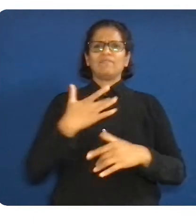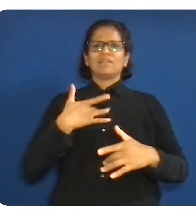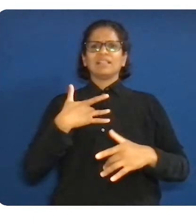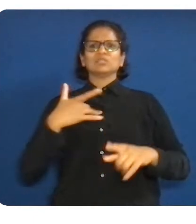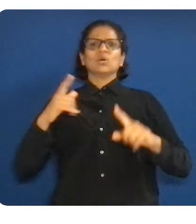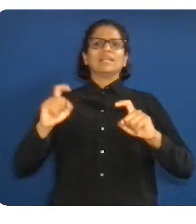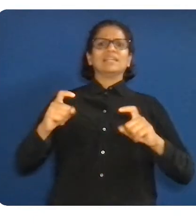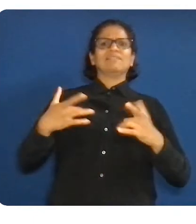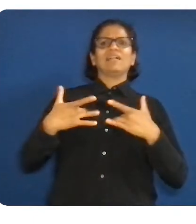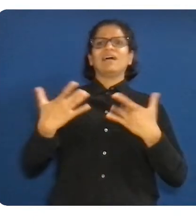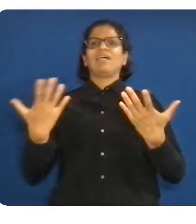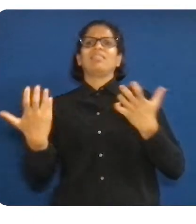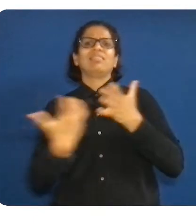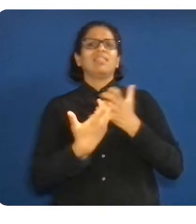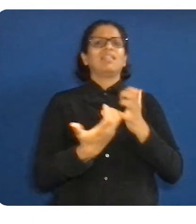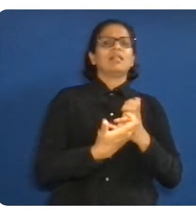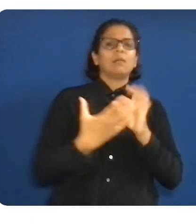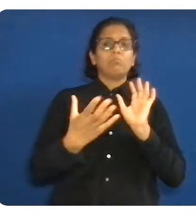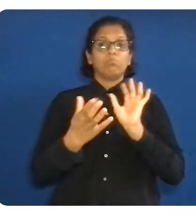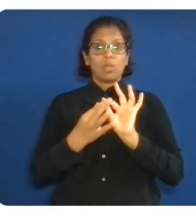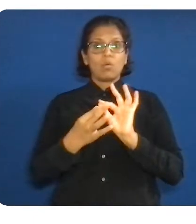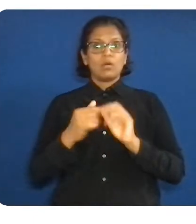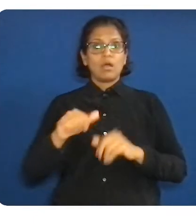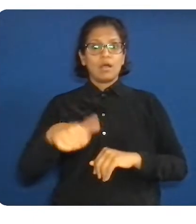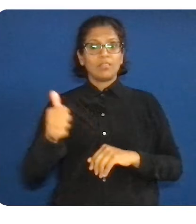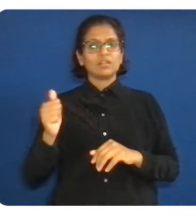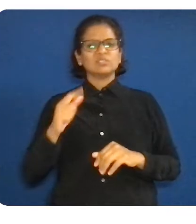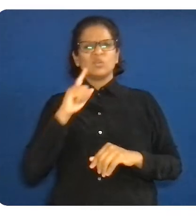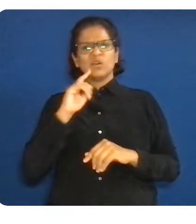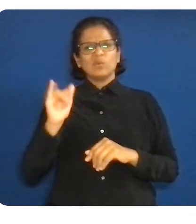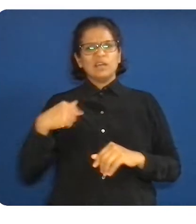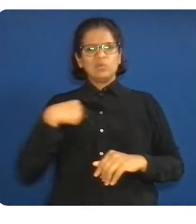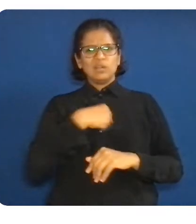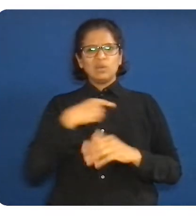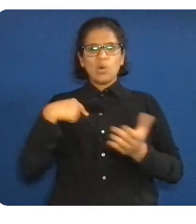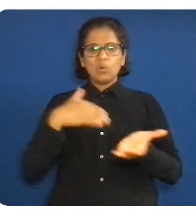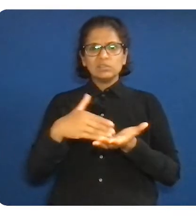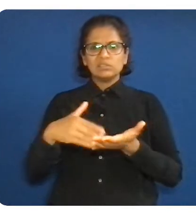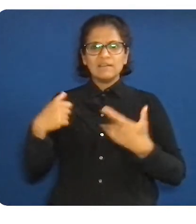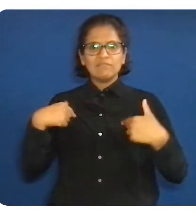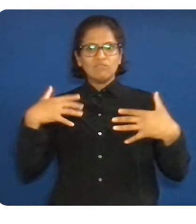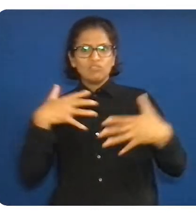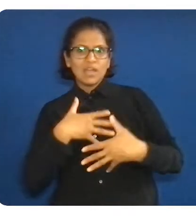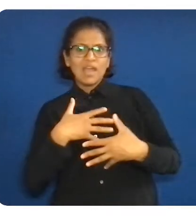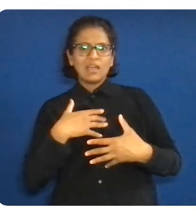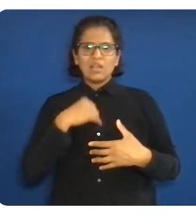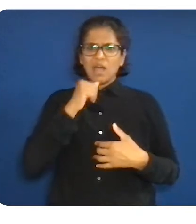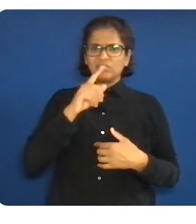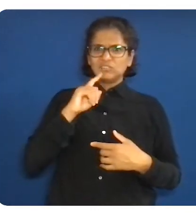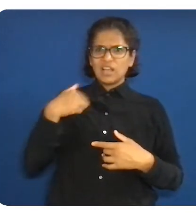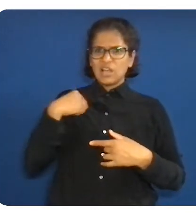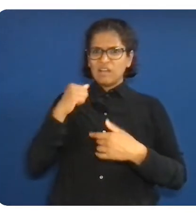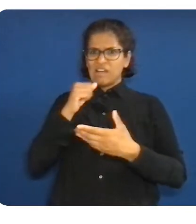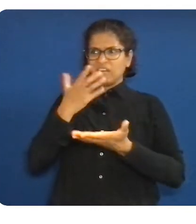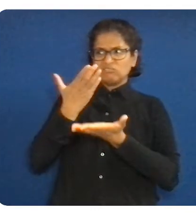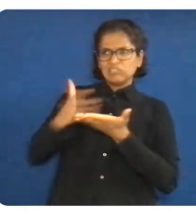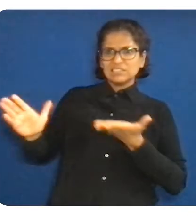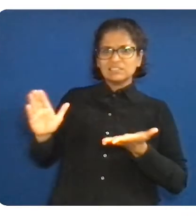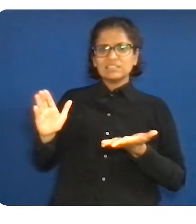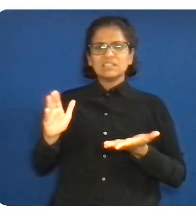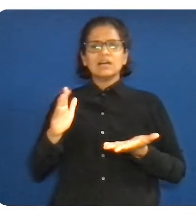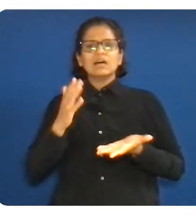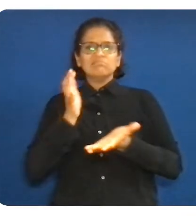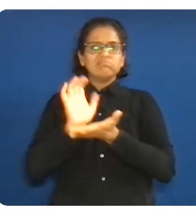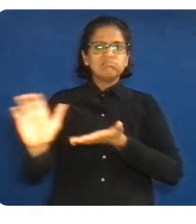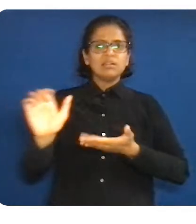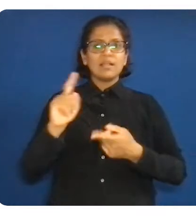our loved ones by determining who's in and who's out. And that comes down to identifying who's the least risk,